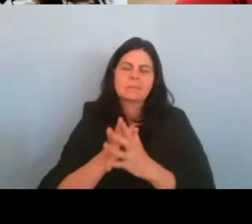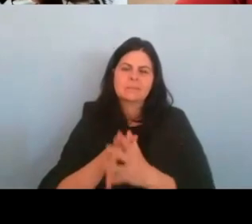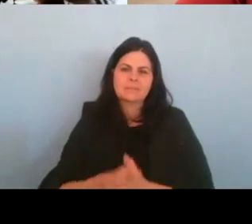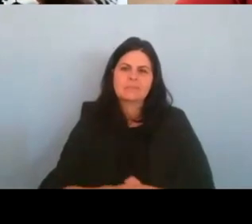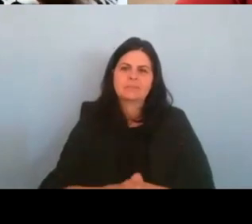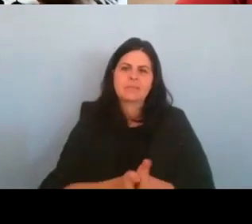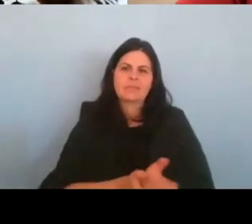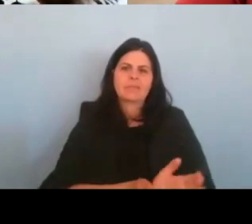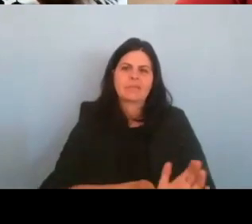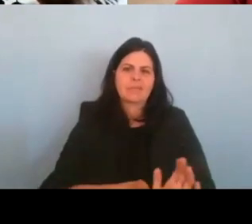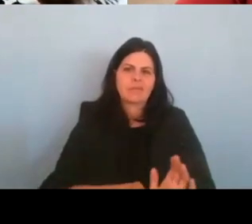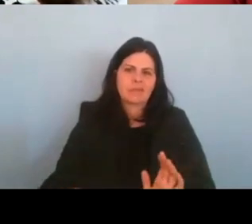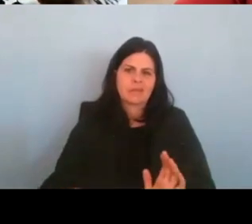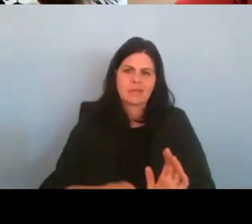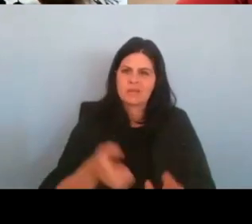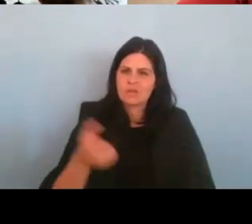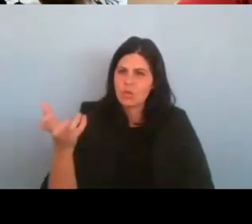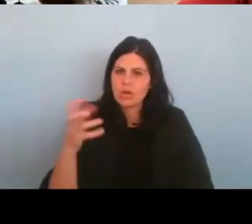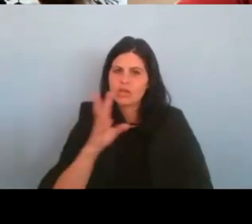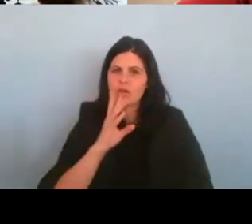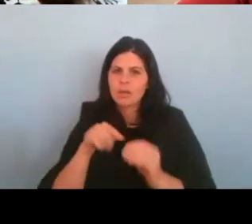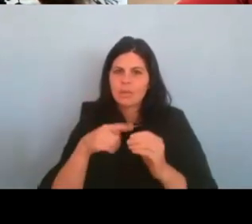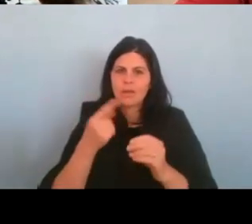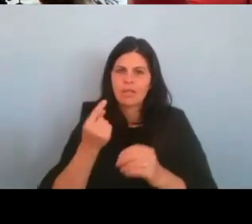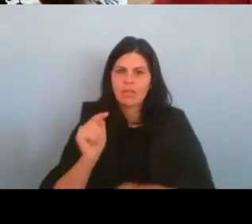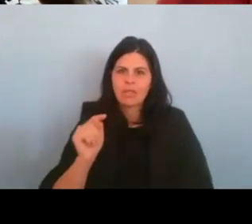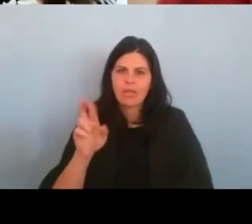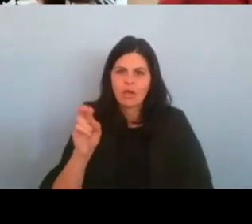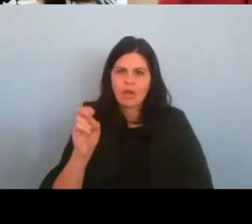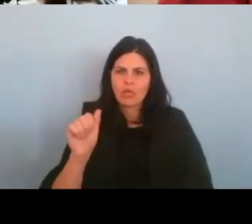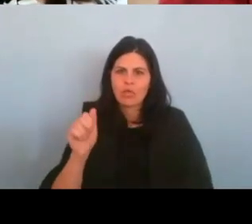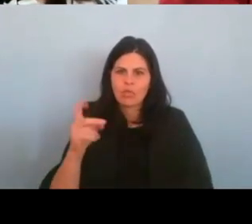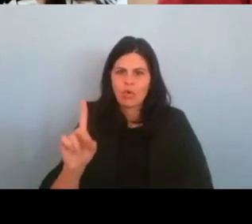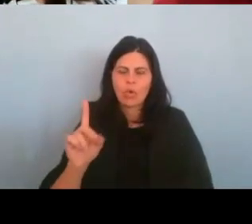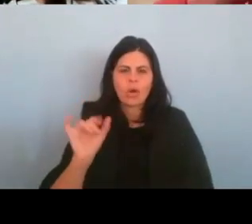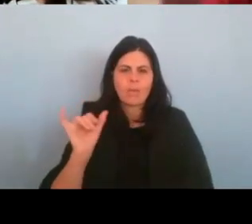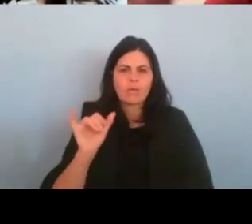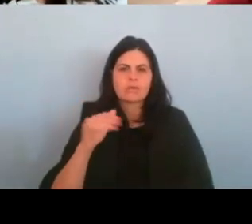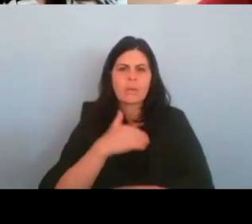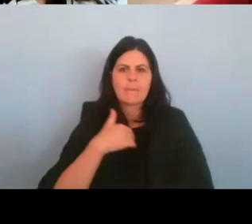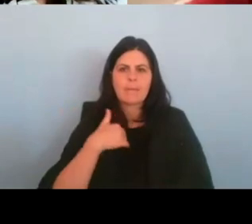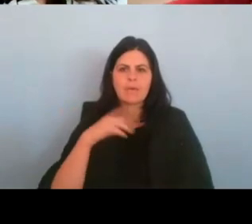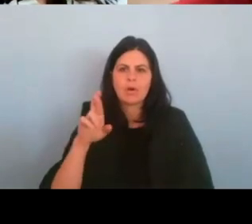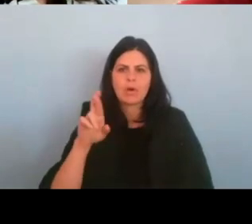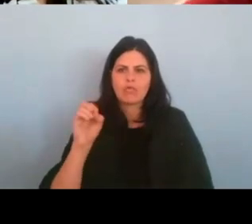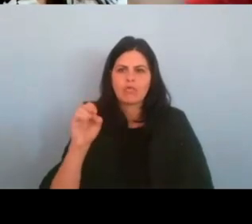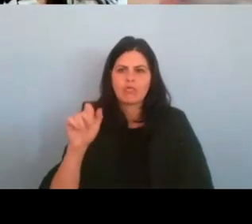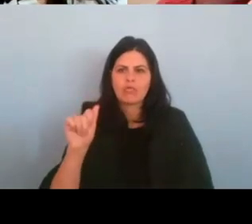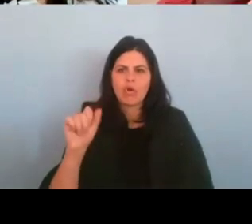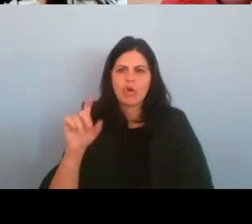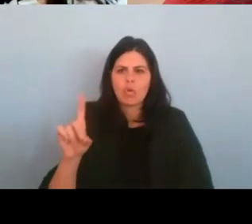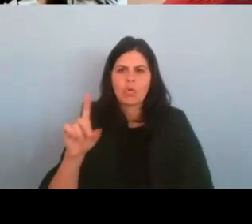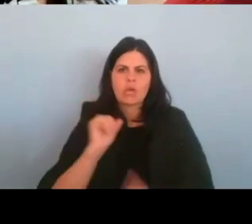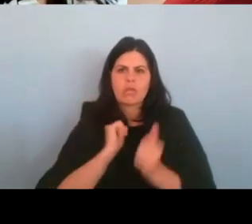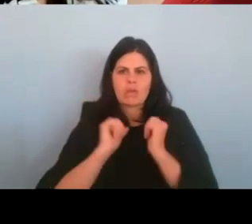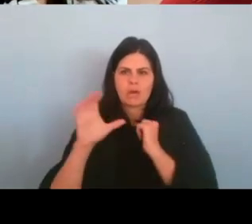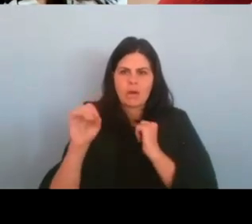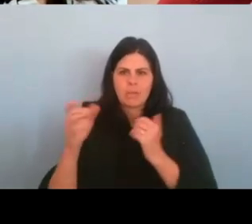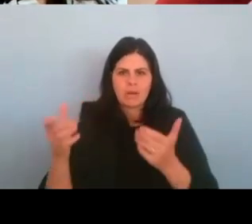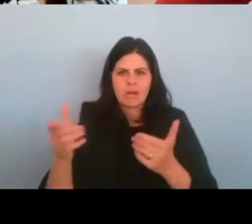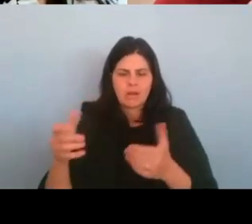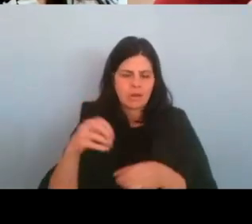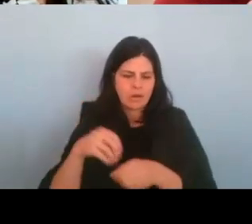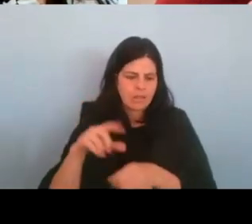also, Naomi, do you want to talk about the road? Oh, um, I'm also a member of the road feeder company here in Los Angeles, and I'm going to be